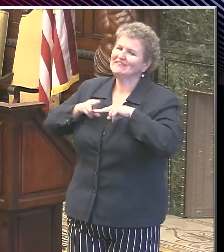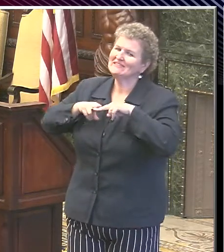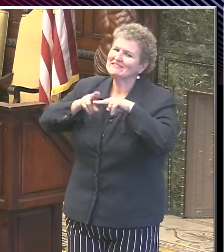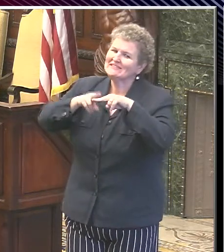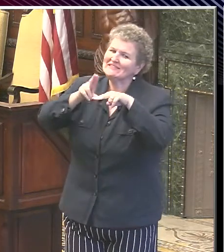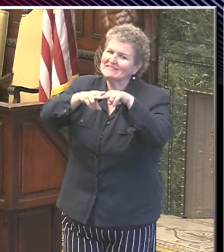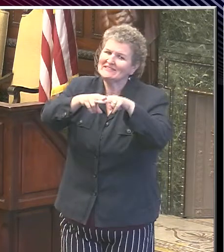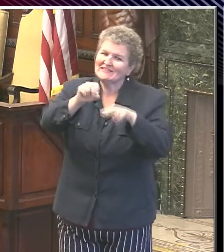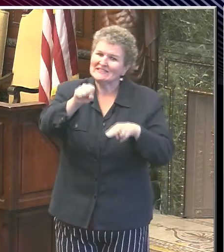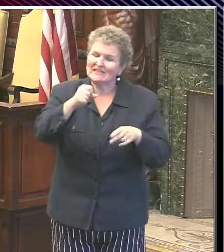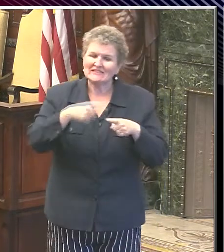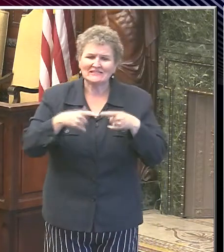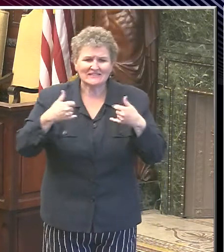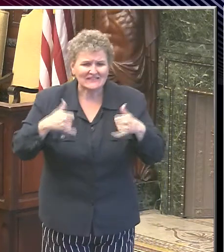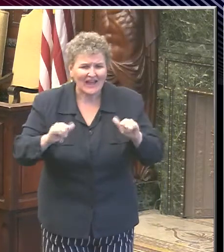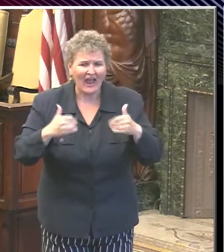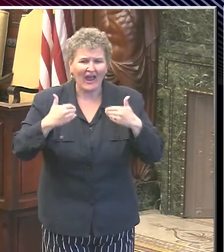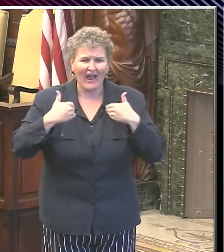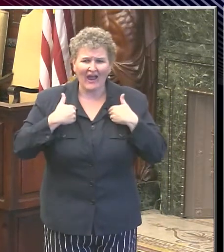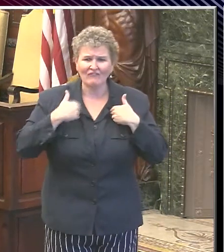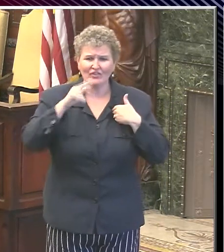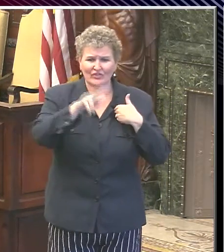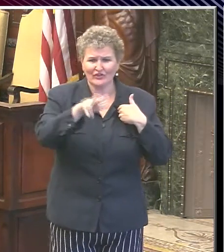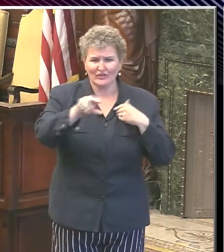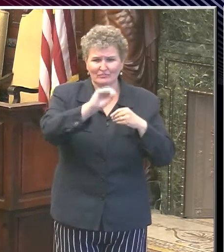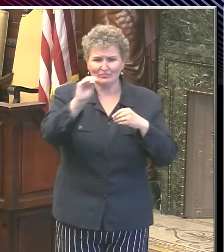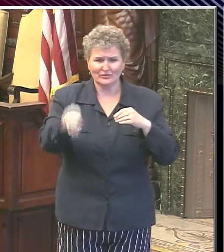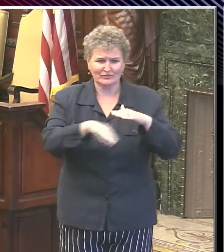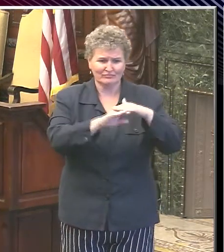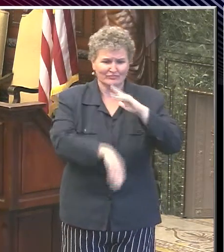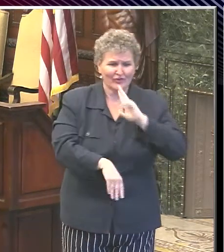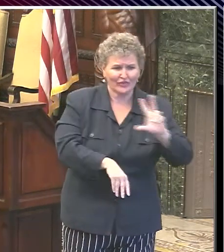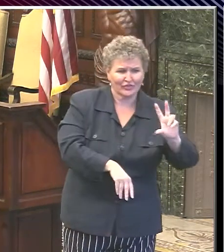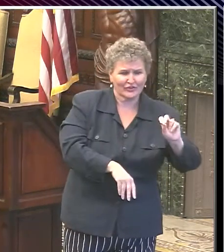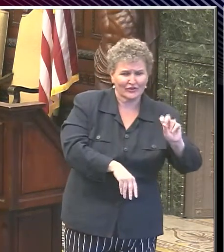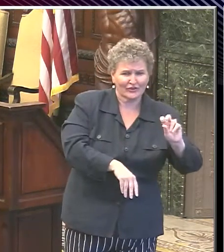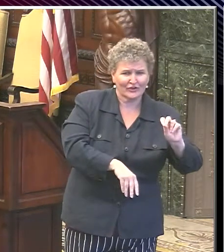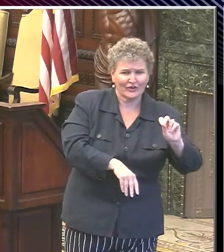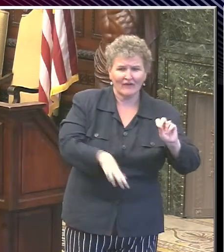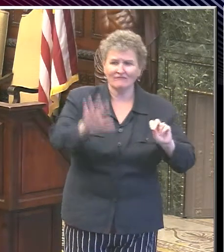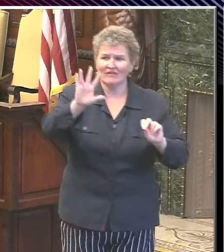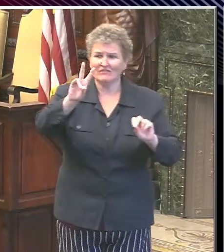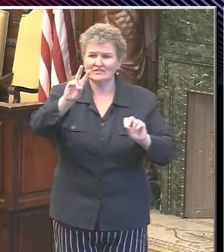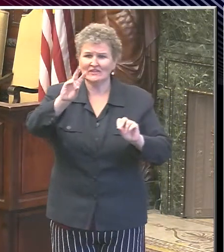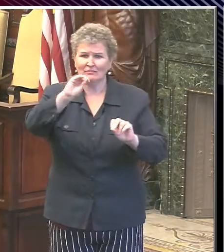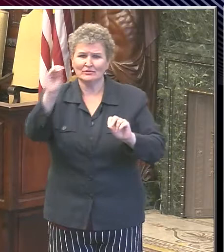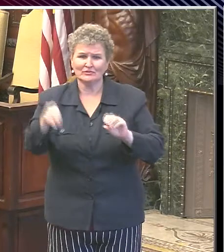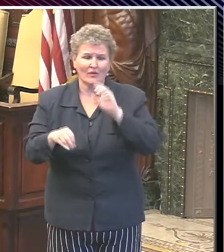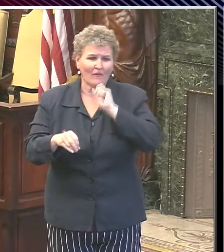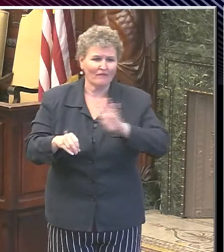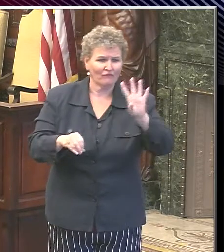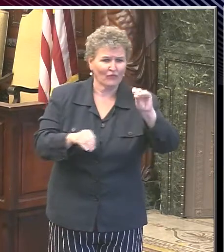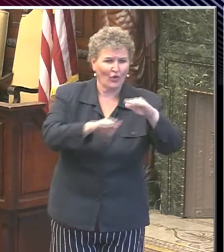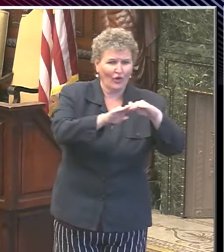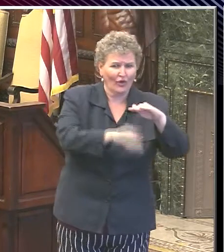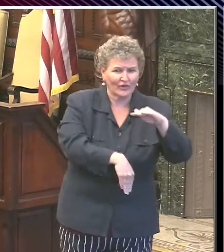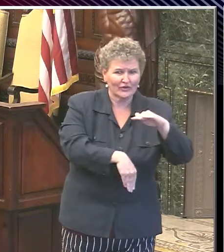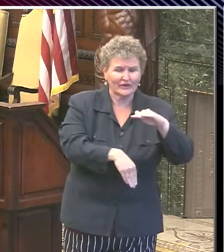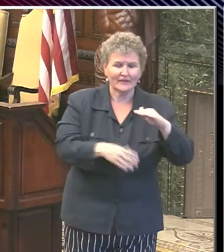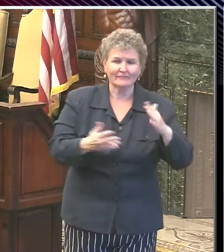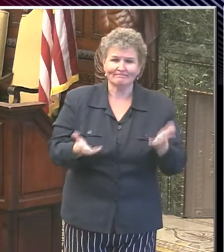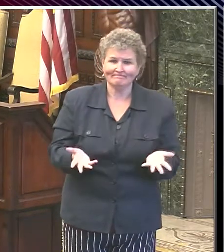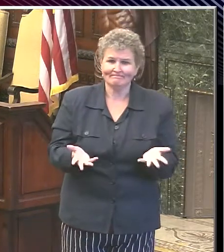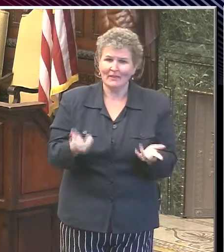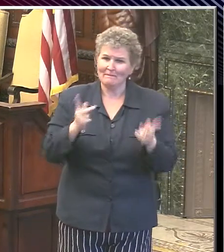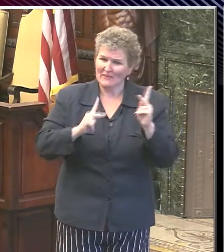younger people. 33% were under the age of 30, and 57% were under the age of 40. Still, that does mean that there are people above the age